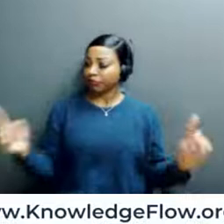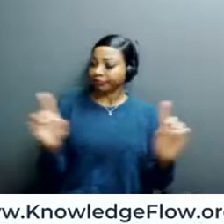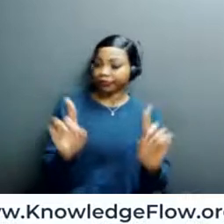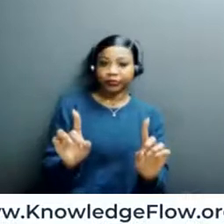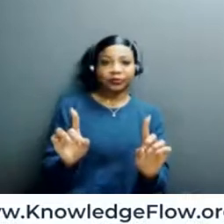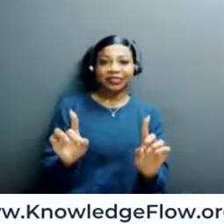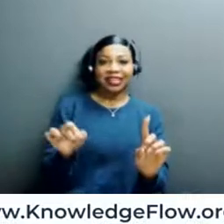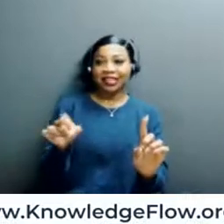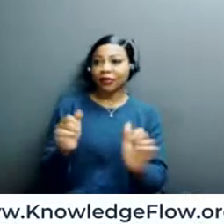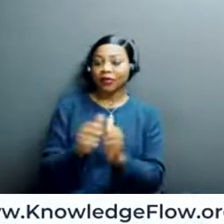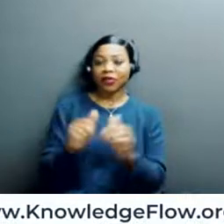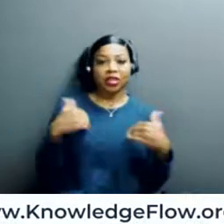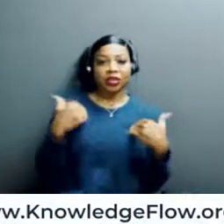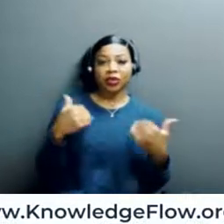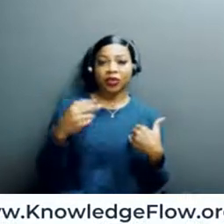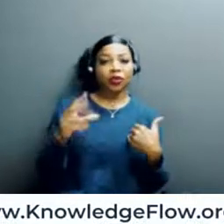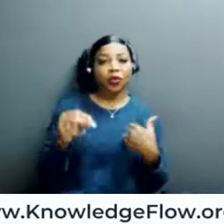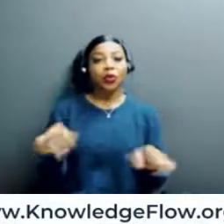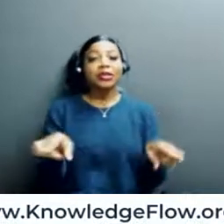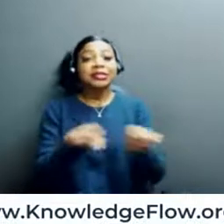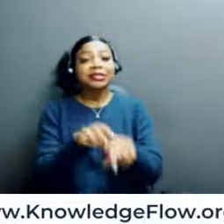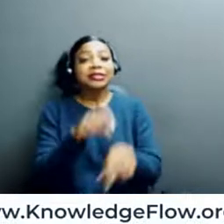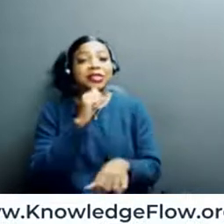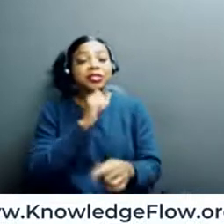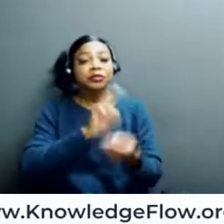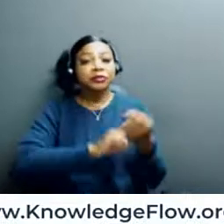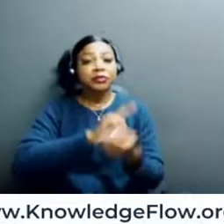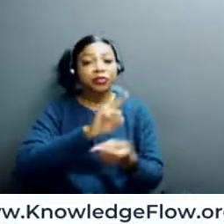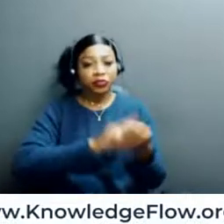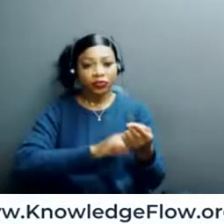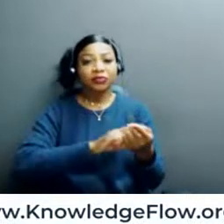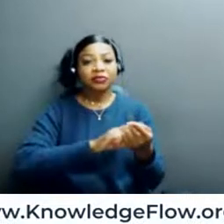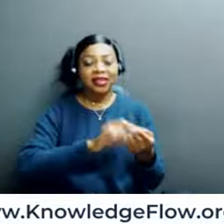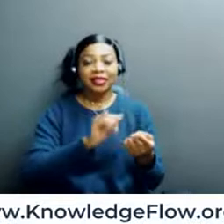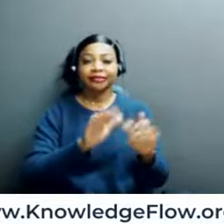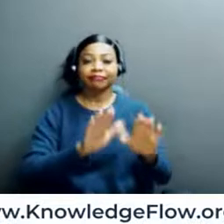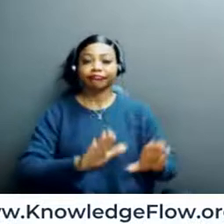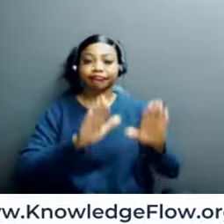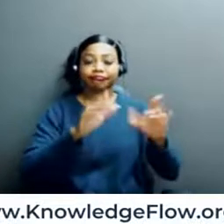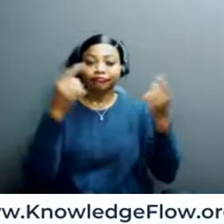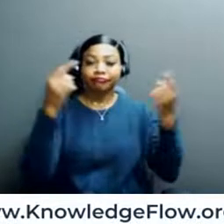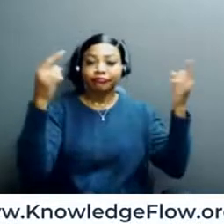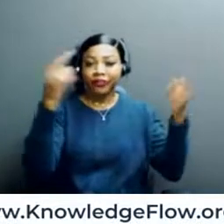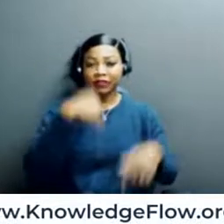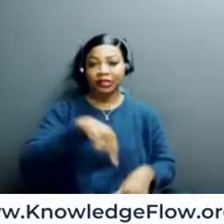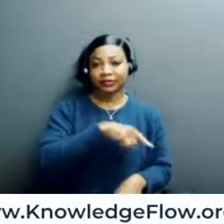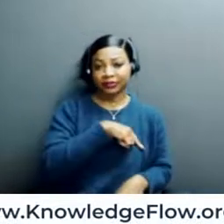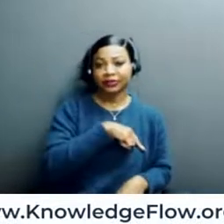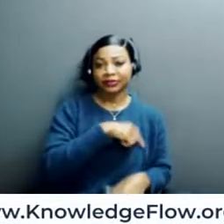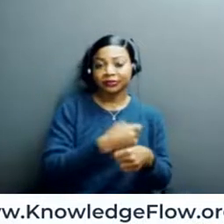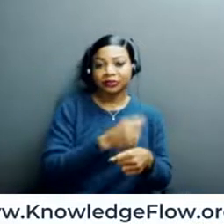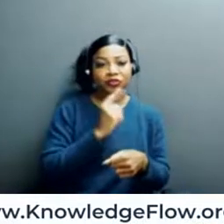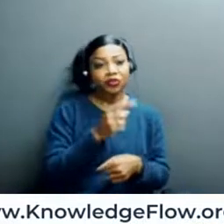But having a similar-aged mentor has been one of the greatest successes for us, is to make sure they're really